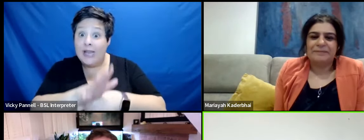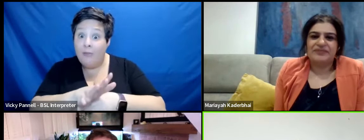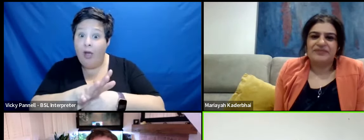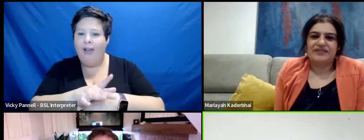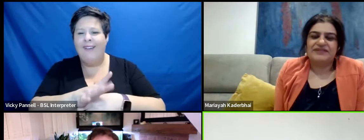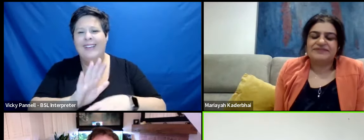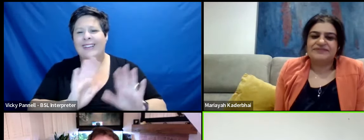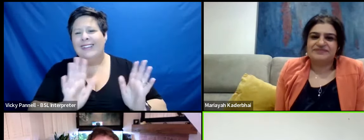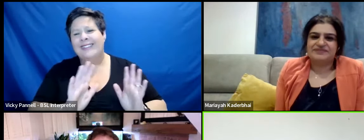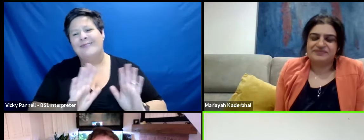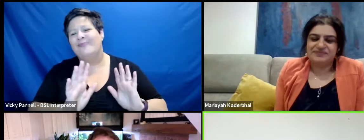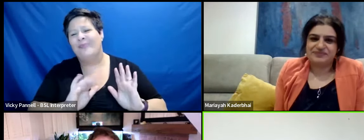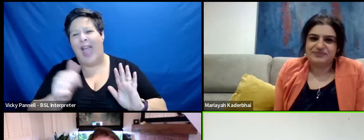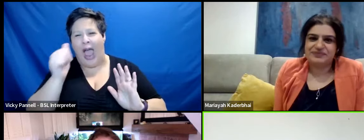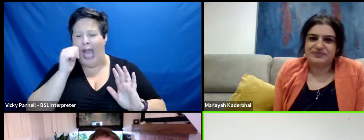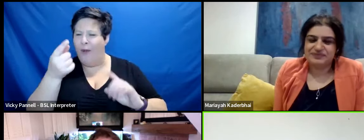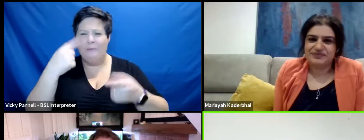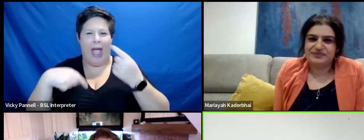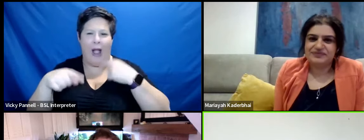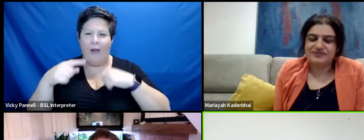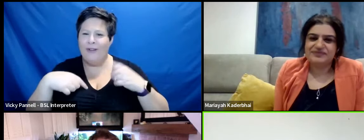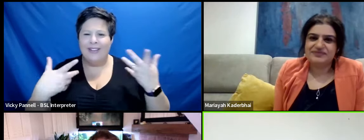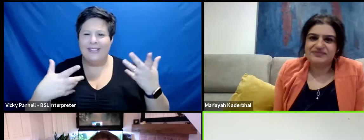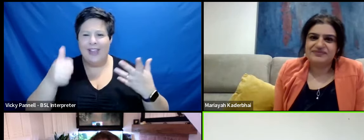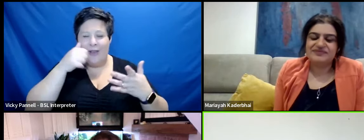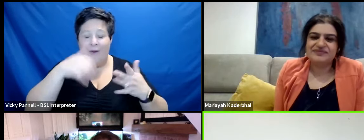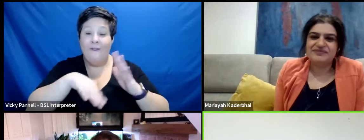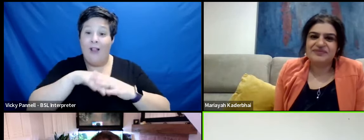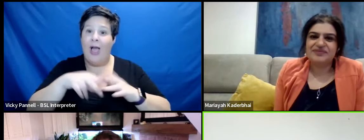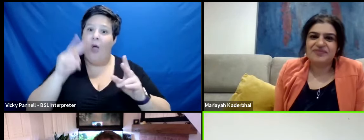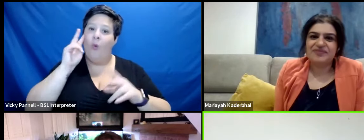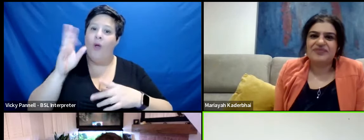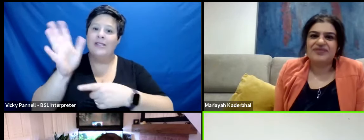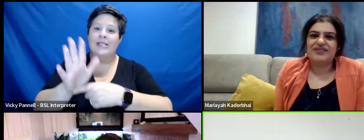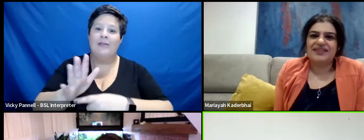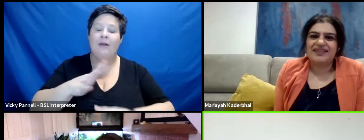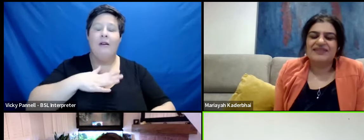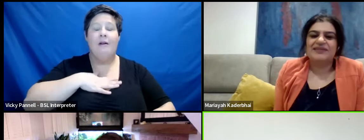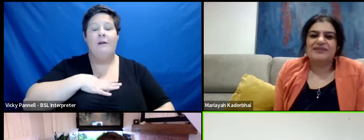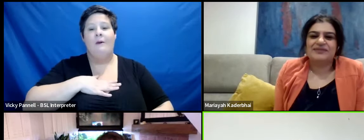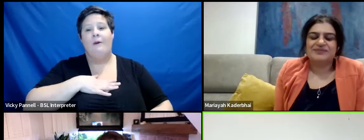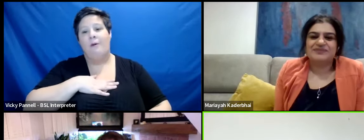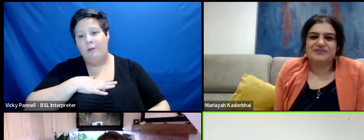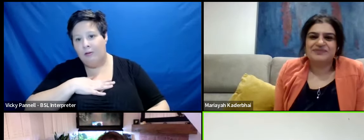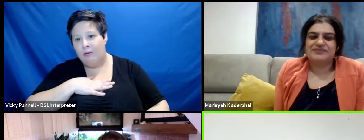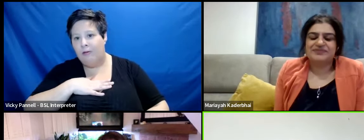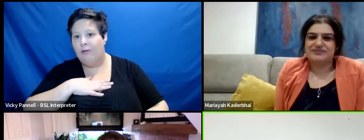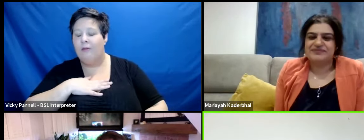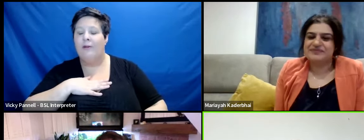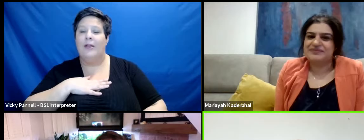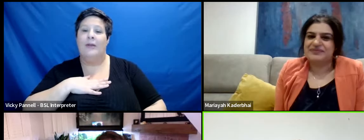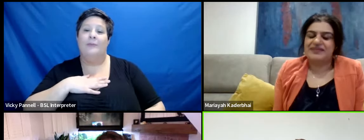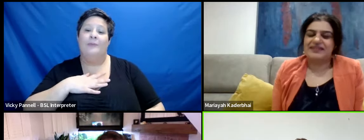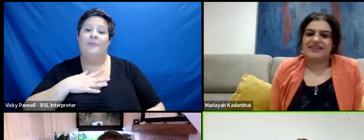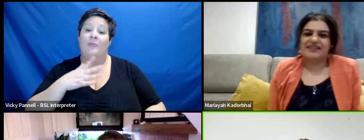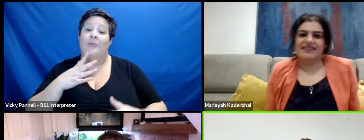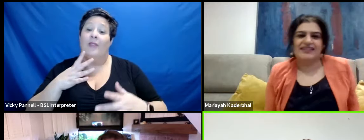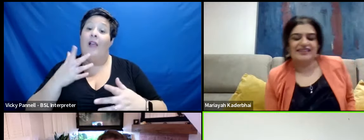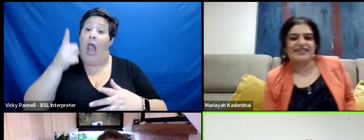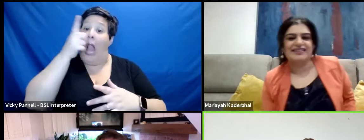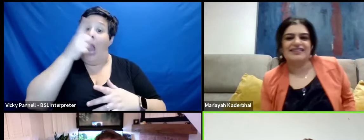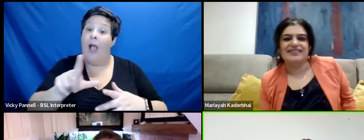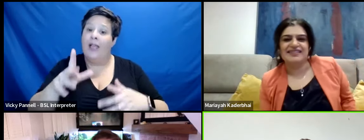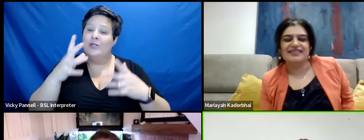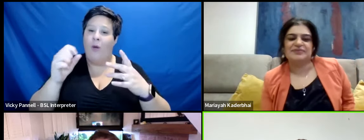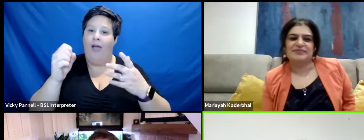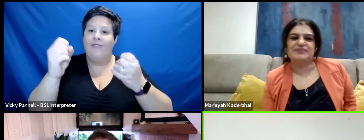know backwards and I went to see it oh my god I mean again lucky us to have